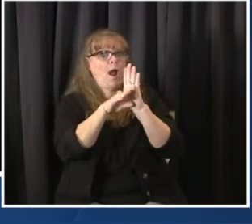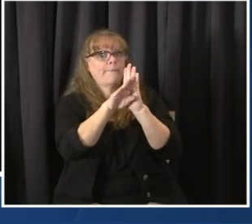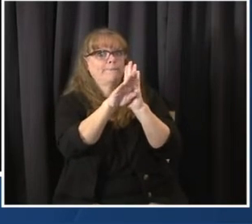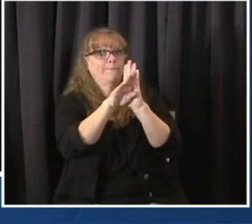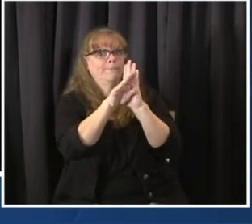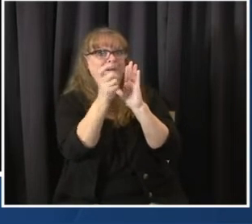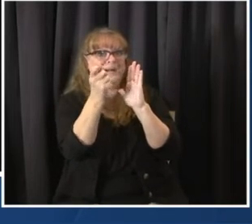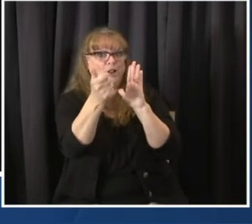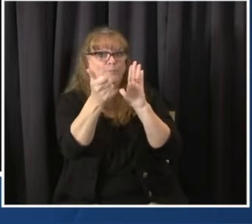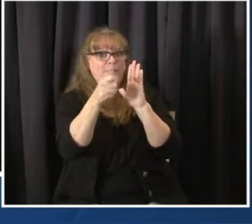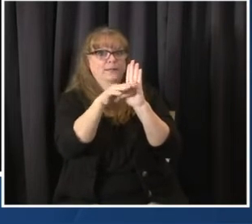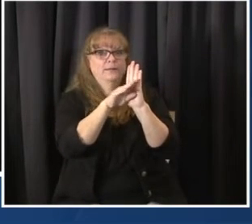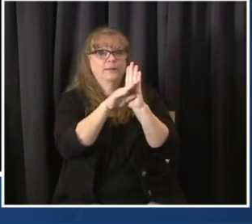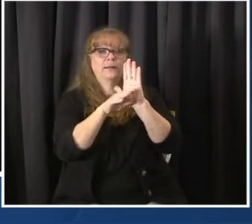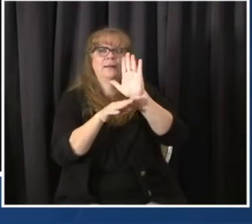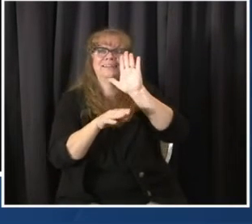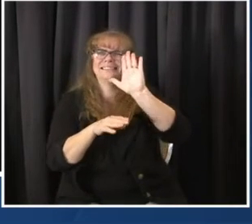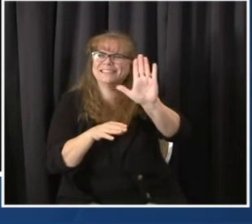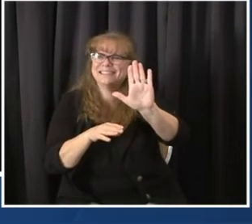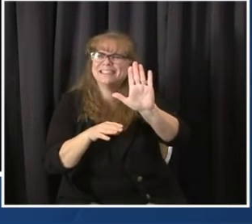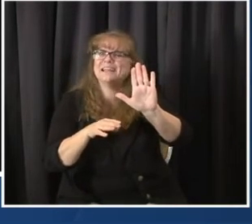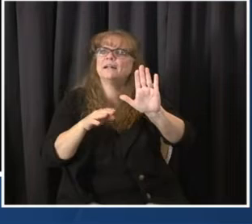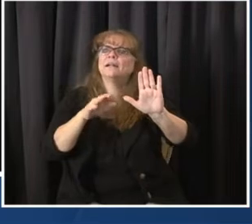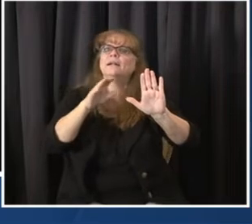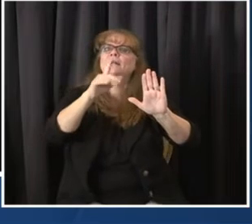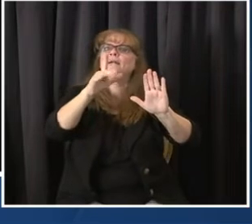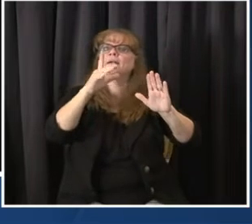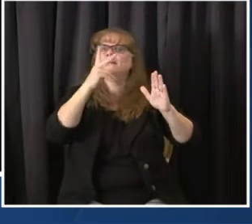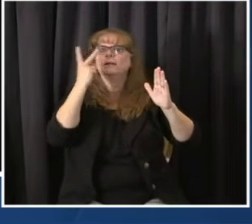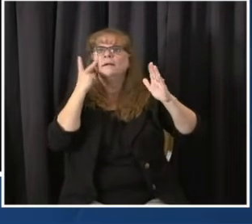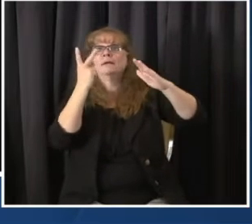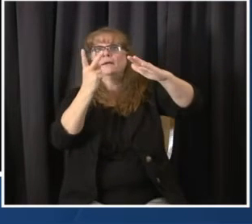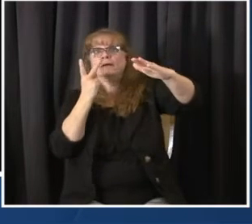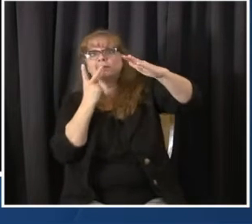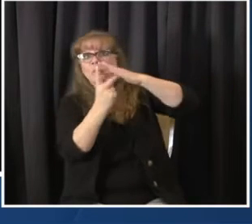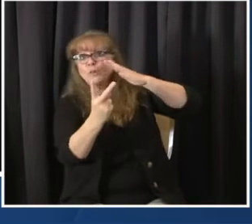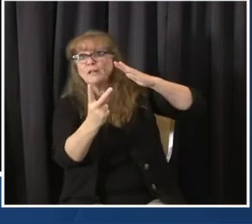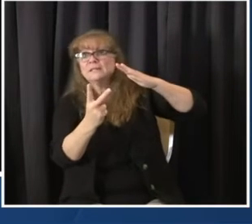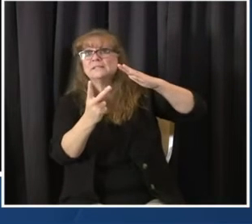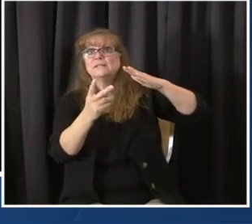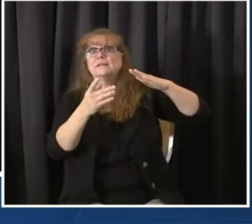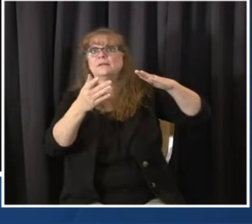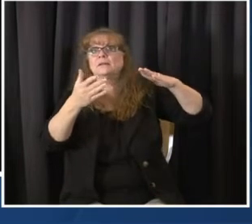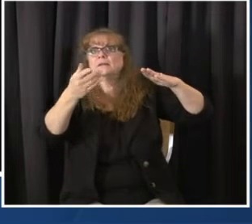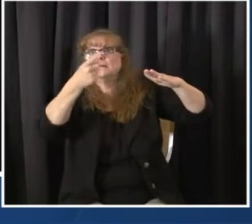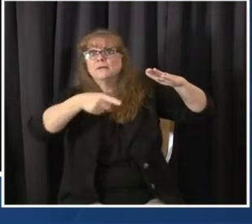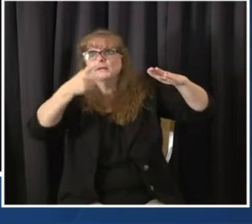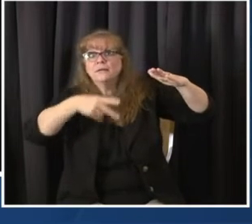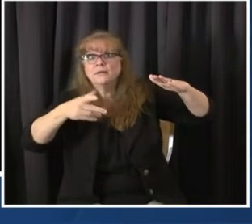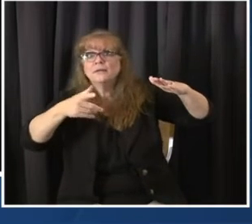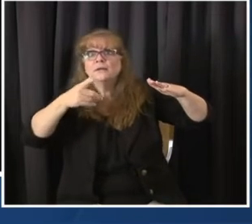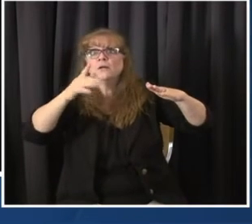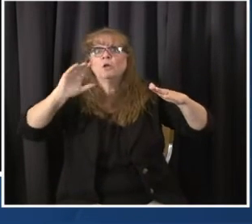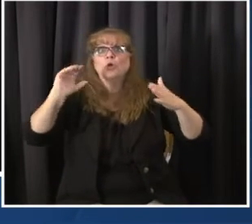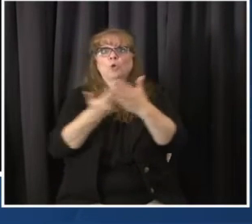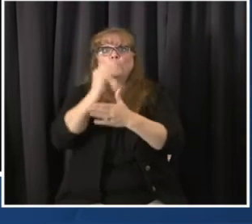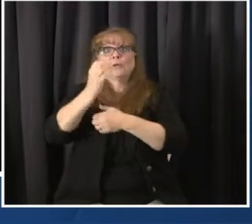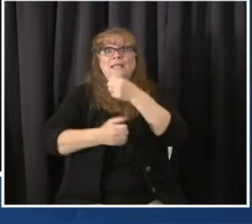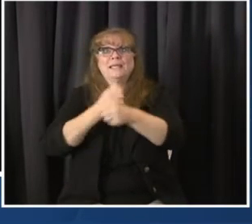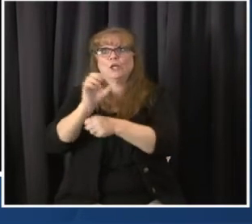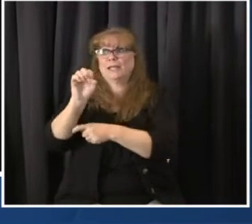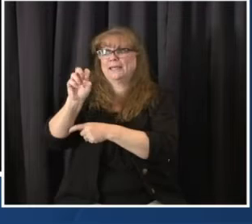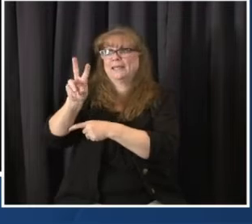to see any potential impact of New Year's Eve. We really won't start to see that in our data probably until sometime